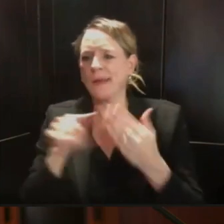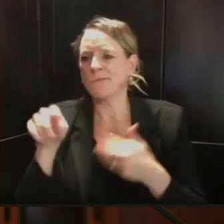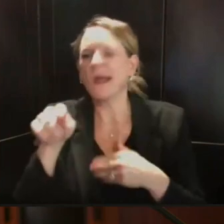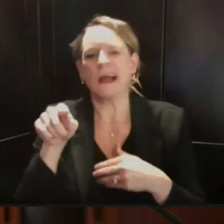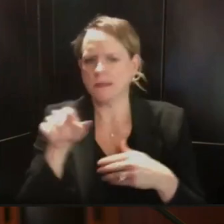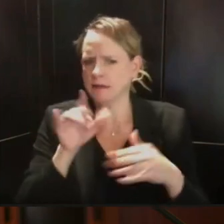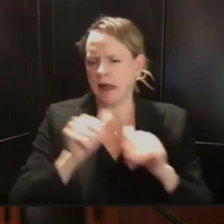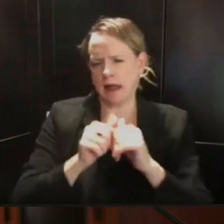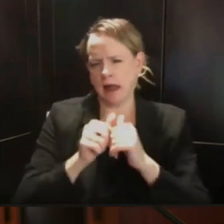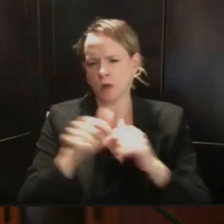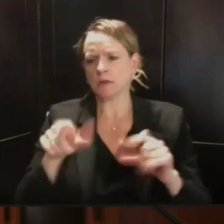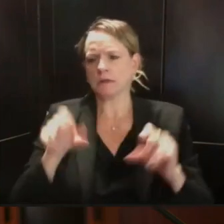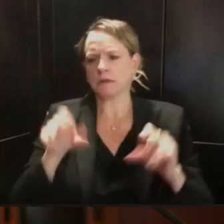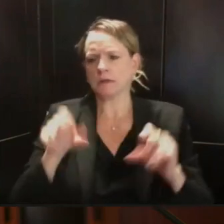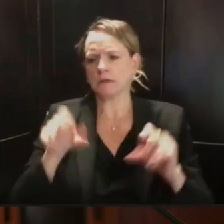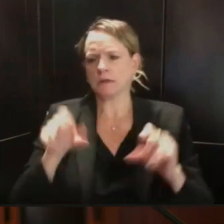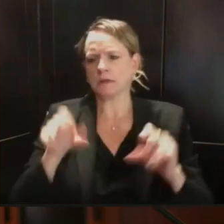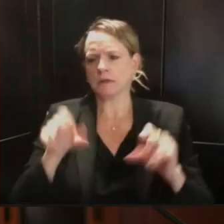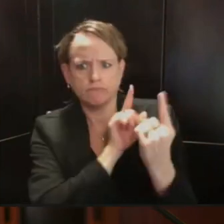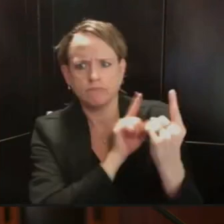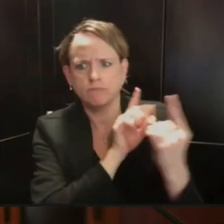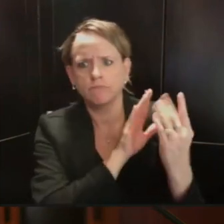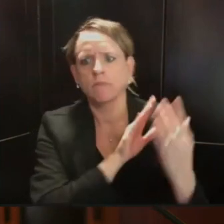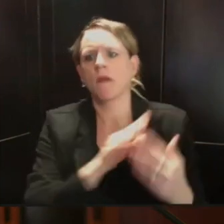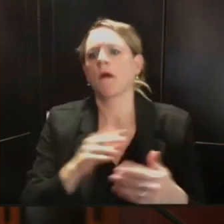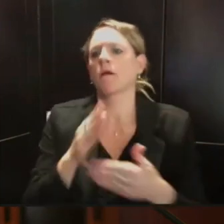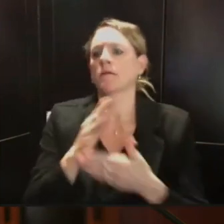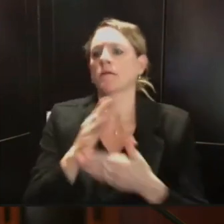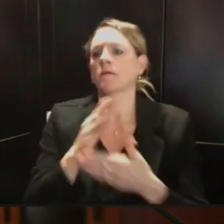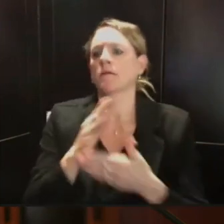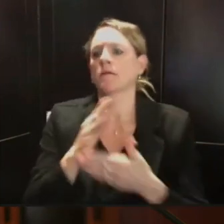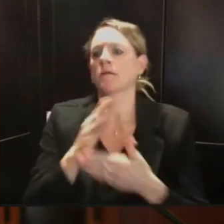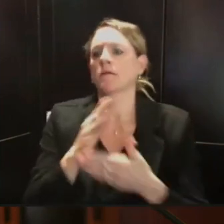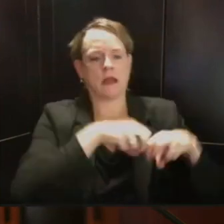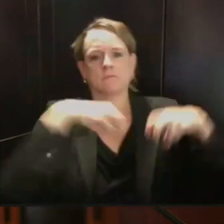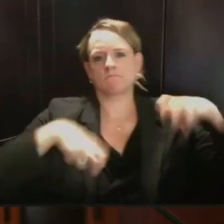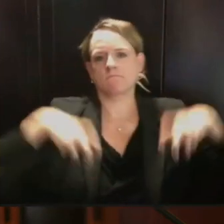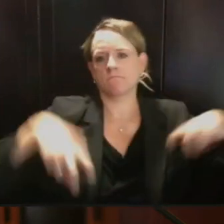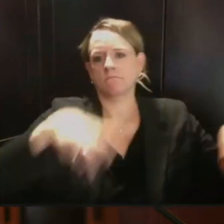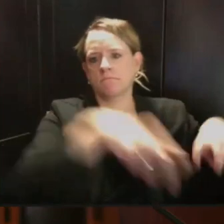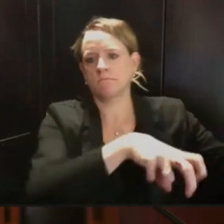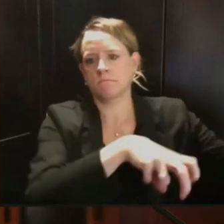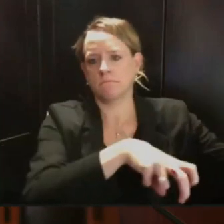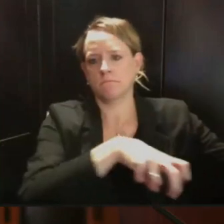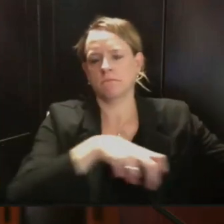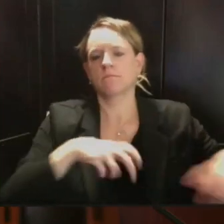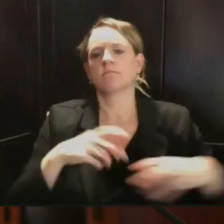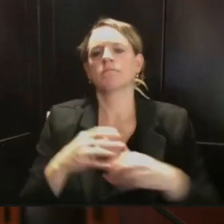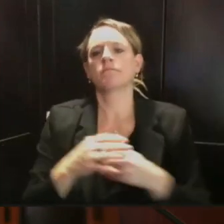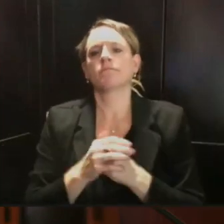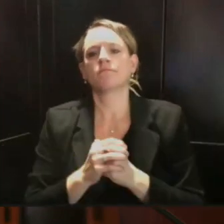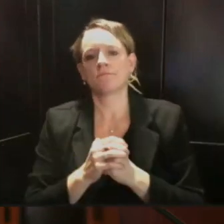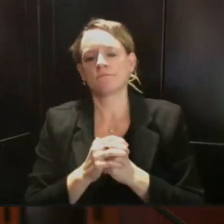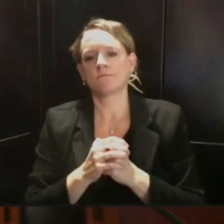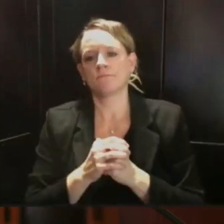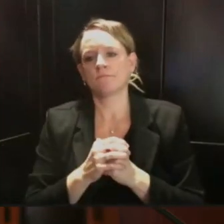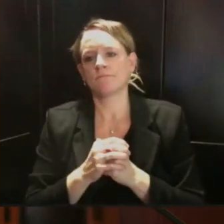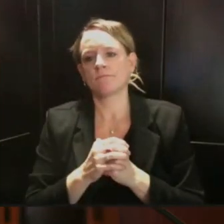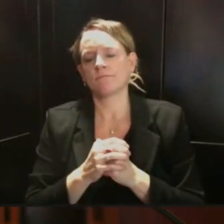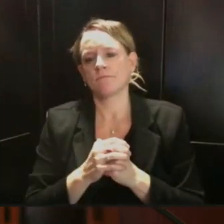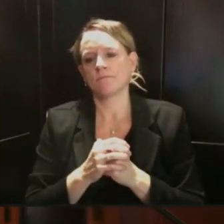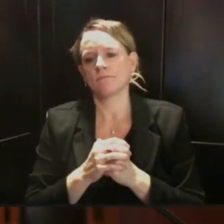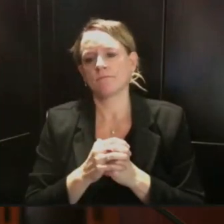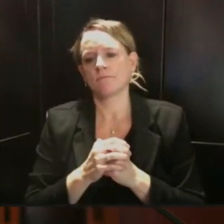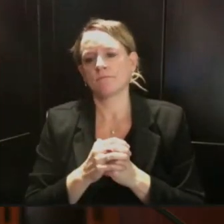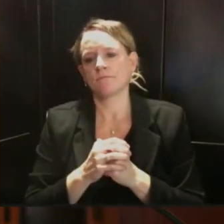one classroom. It's not wide or spread. It's how do you target that, for example? Or if you are virtual or go virtual because of an outbreak,